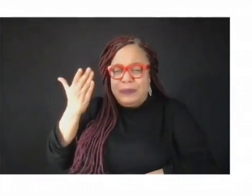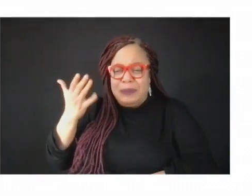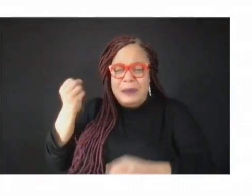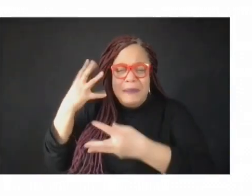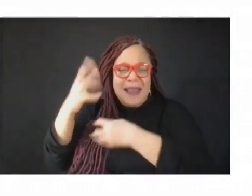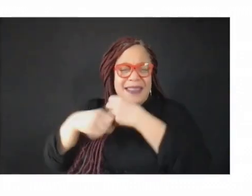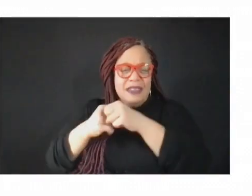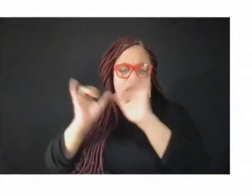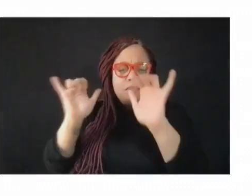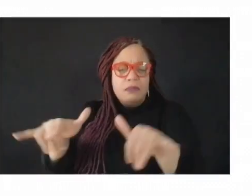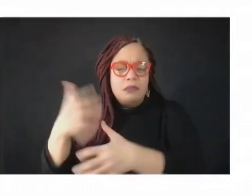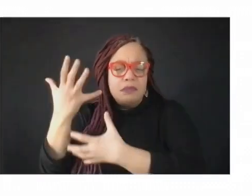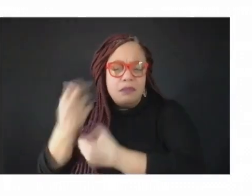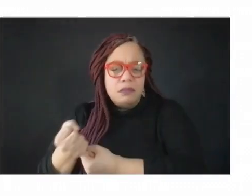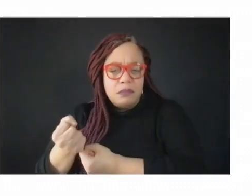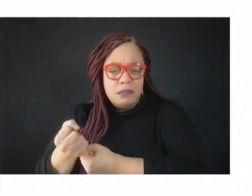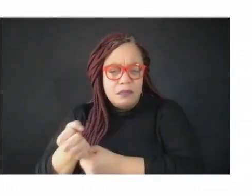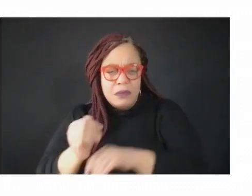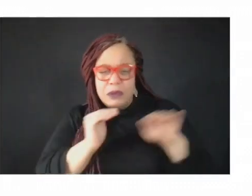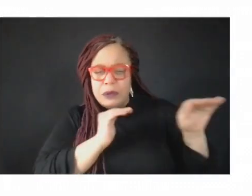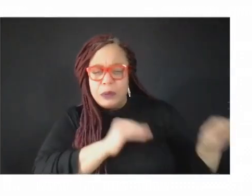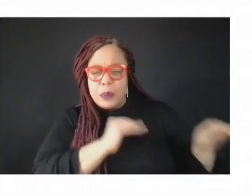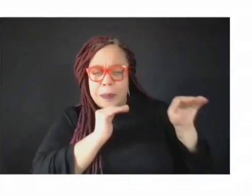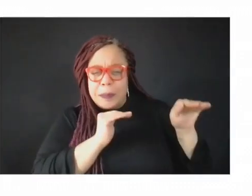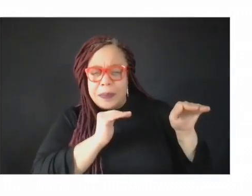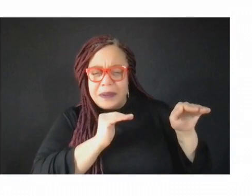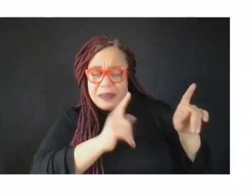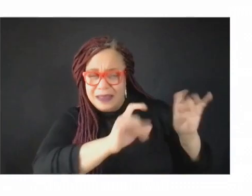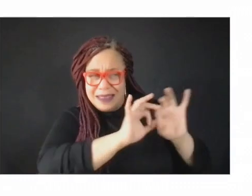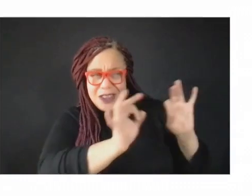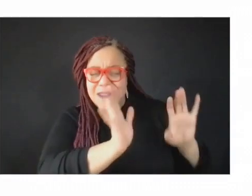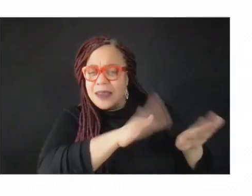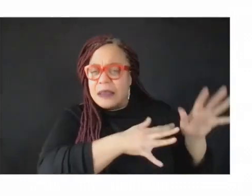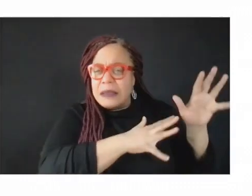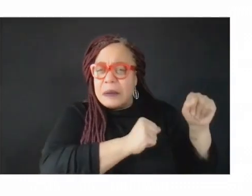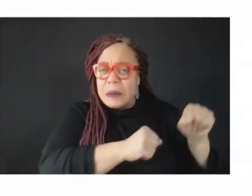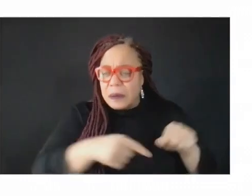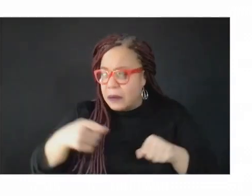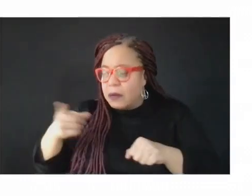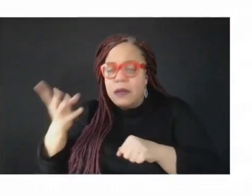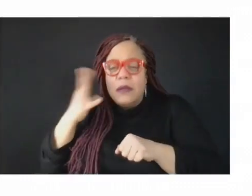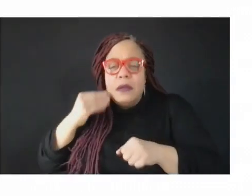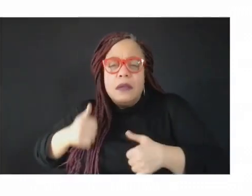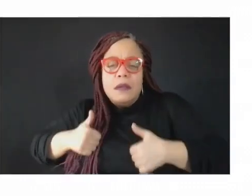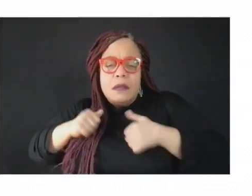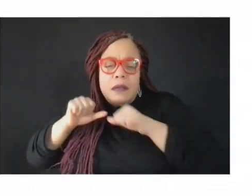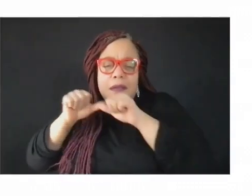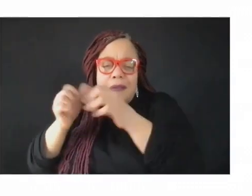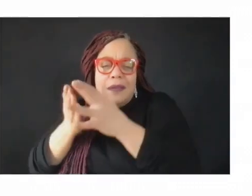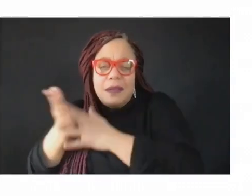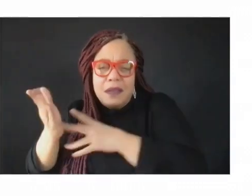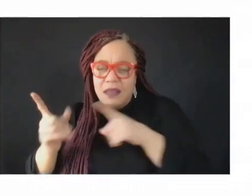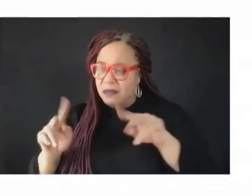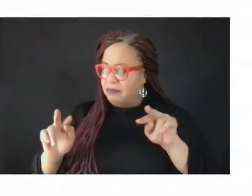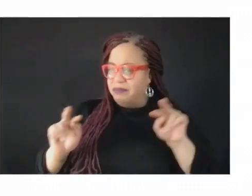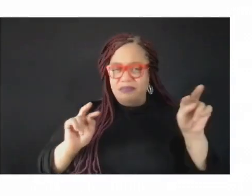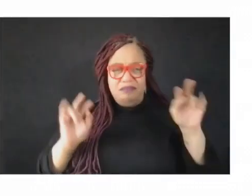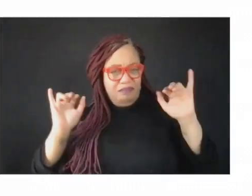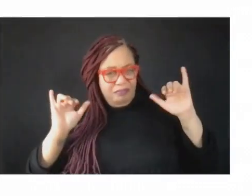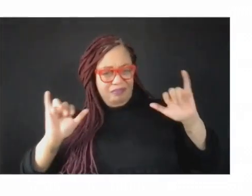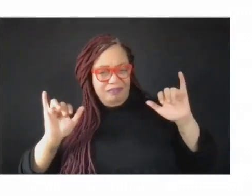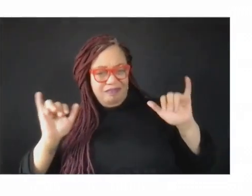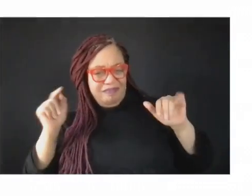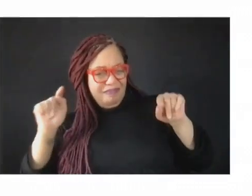advice. This situation begs the question, what if our neighborhood barbers and